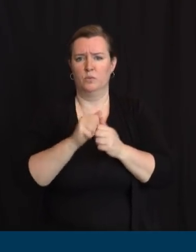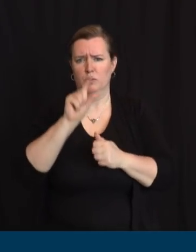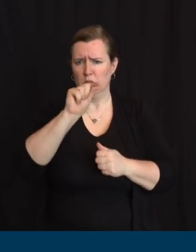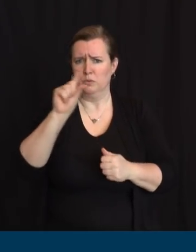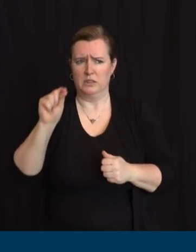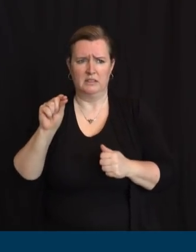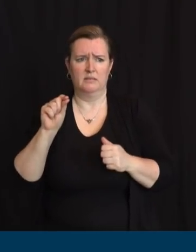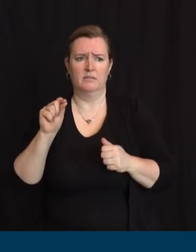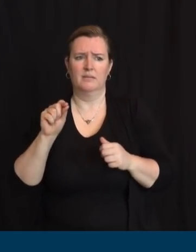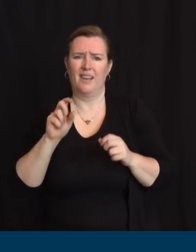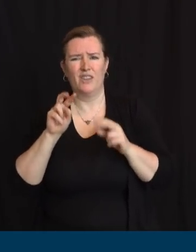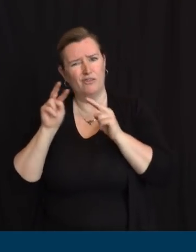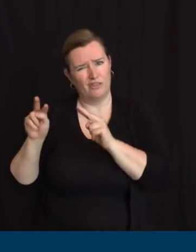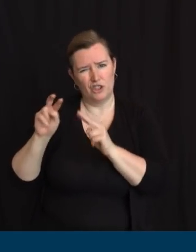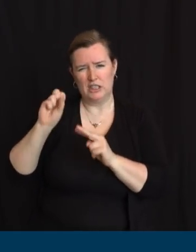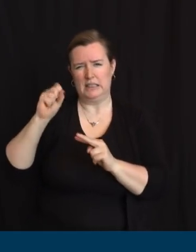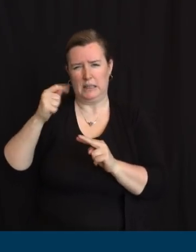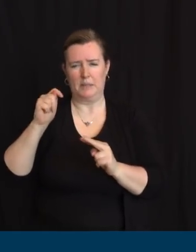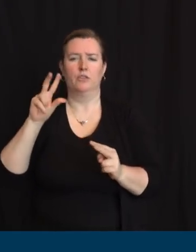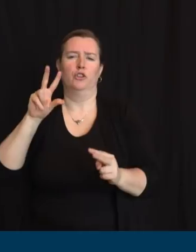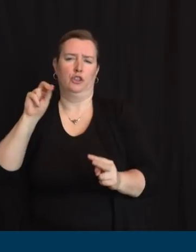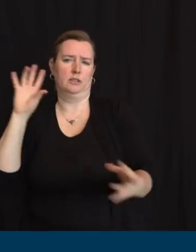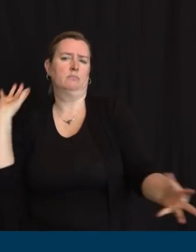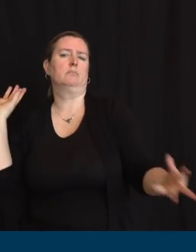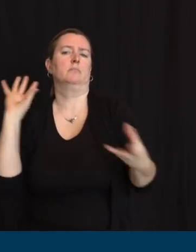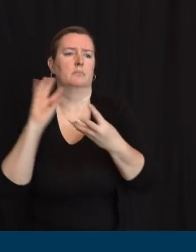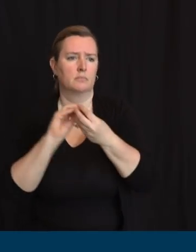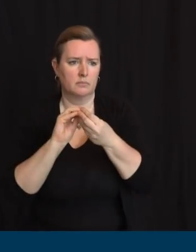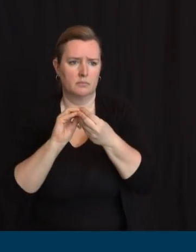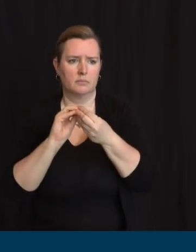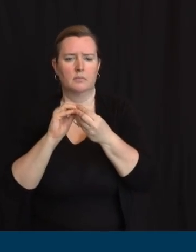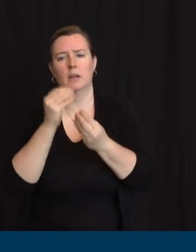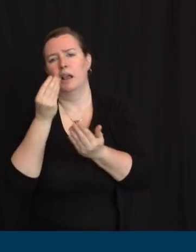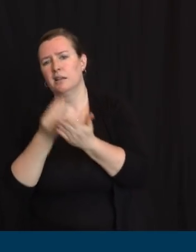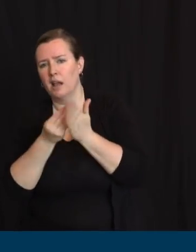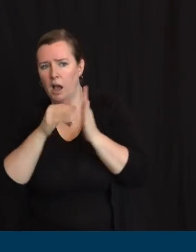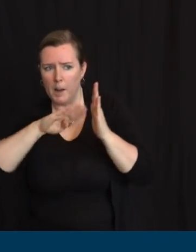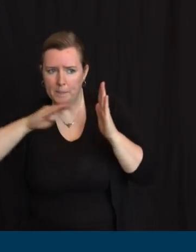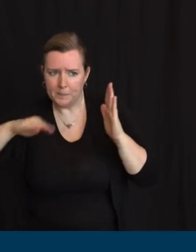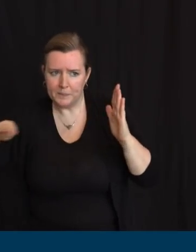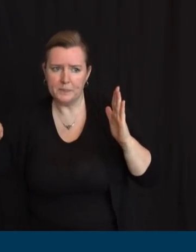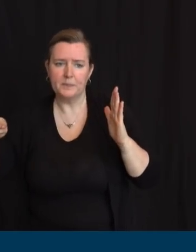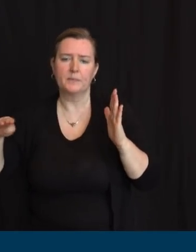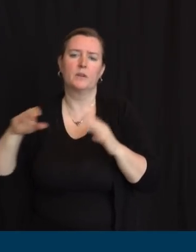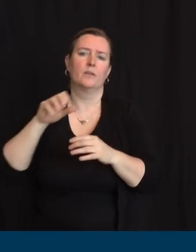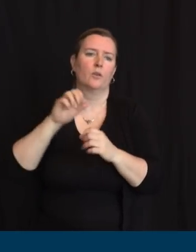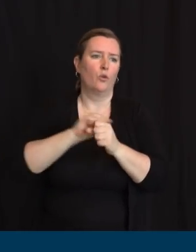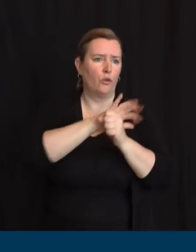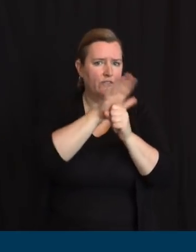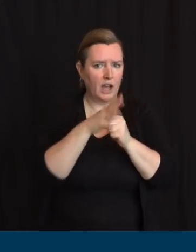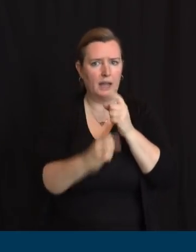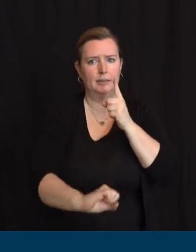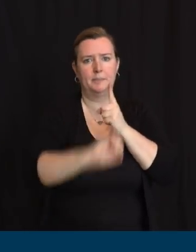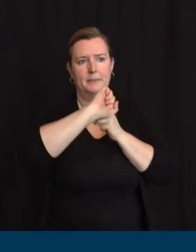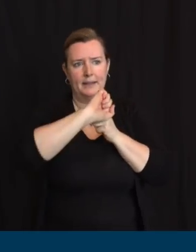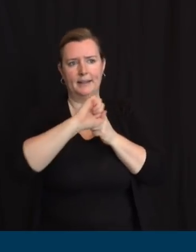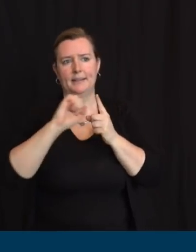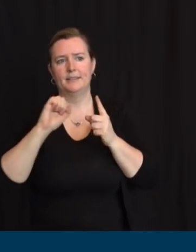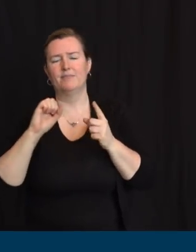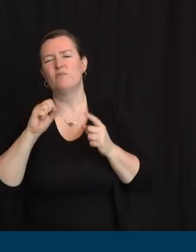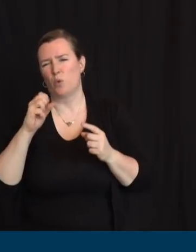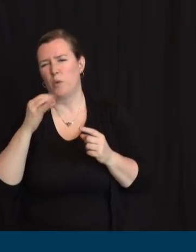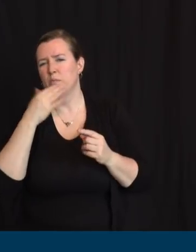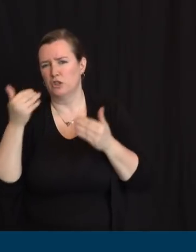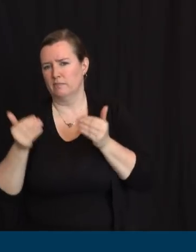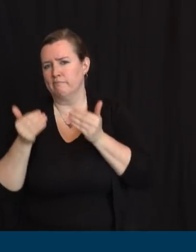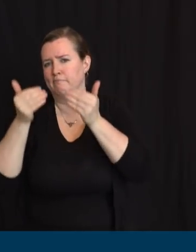state income tax returns that we will receive in July. Under the bill, I will present a revised budget message